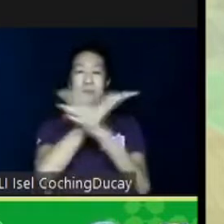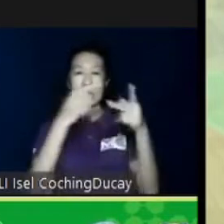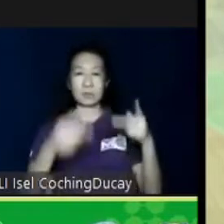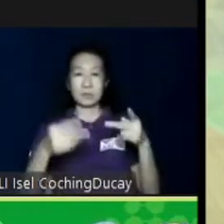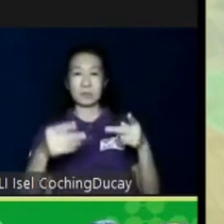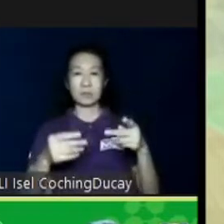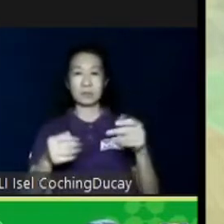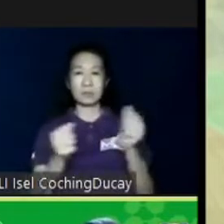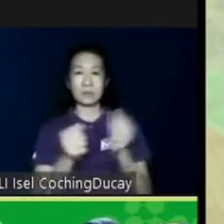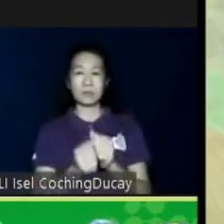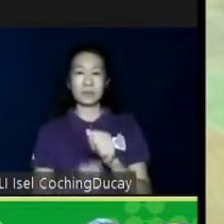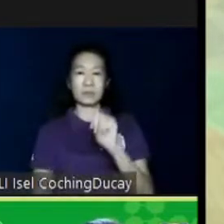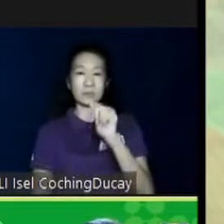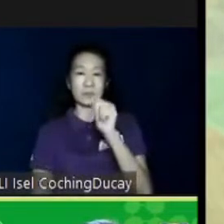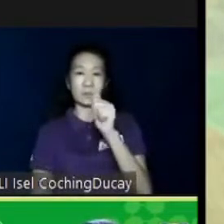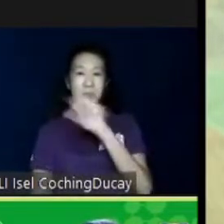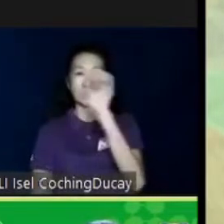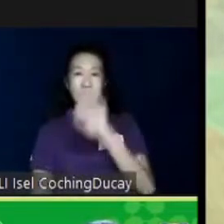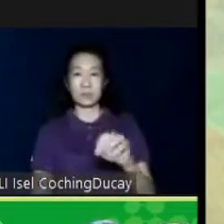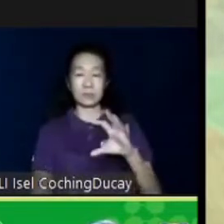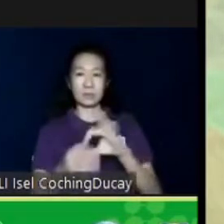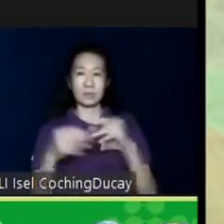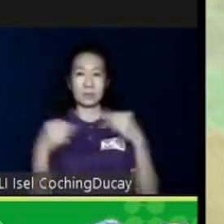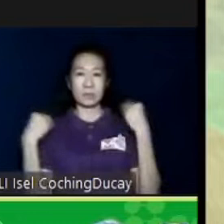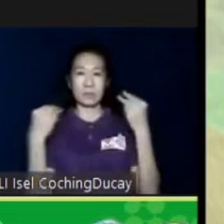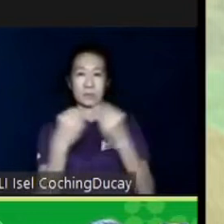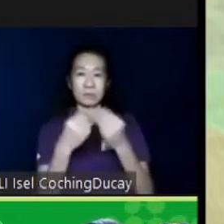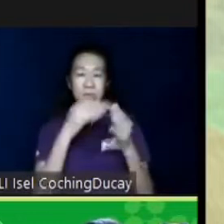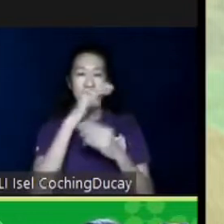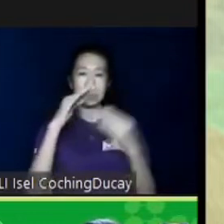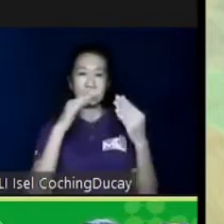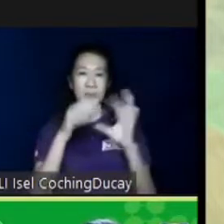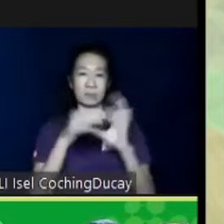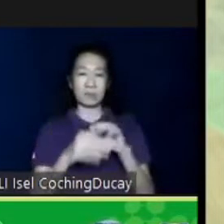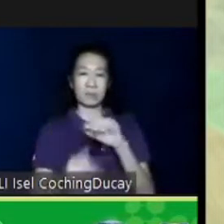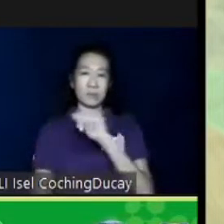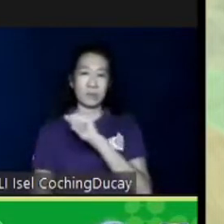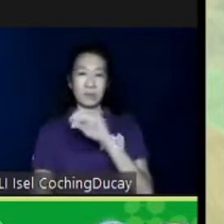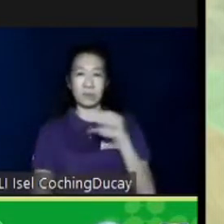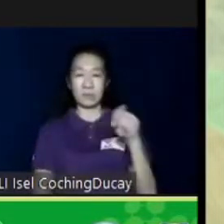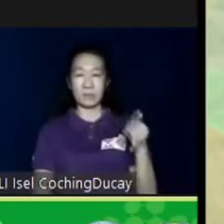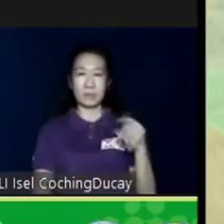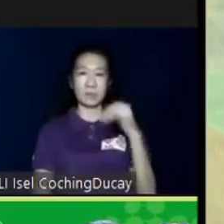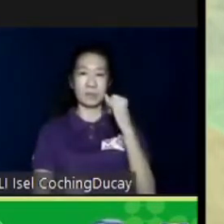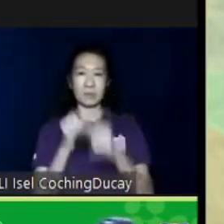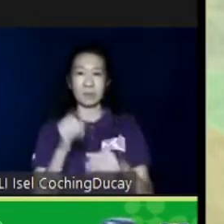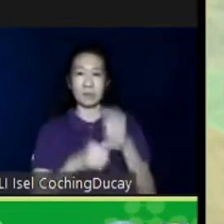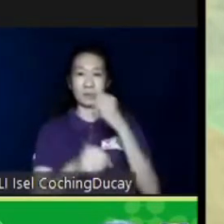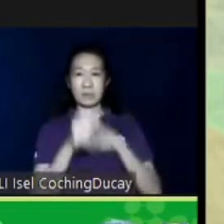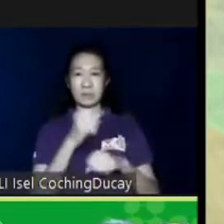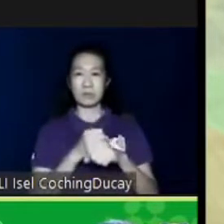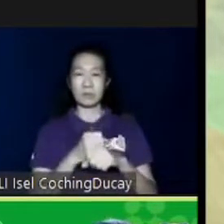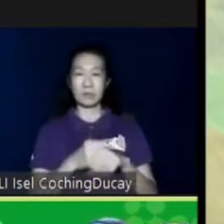comprise about 10% of the membership base of ASP. So, they are growing. Only last year, they were at